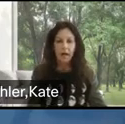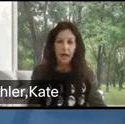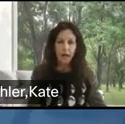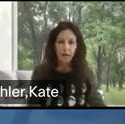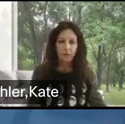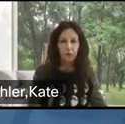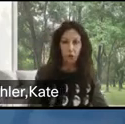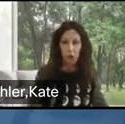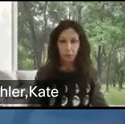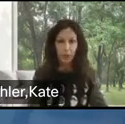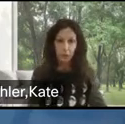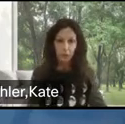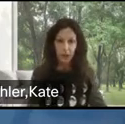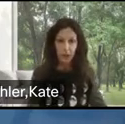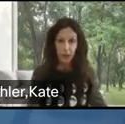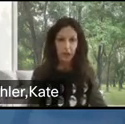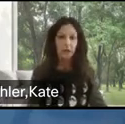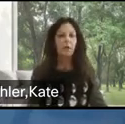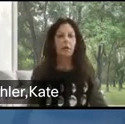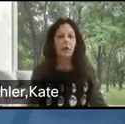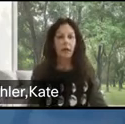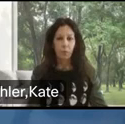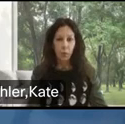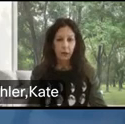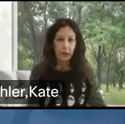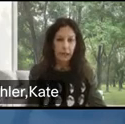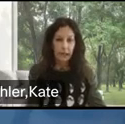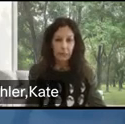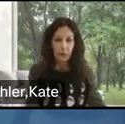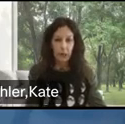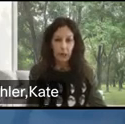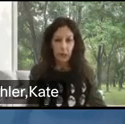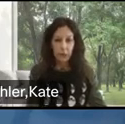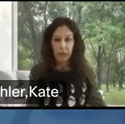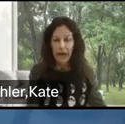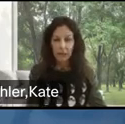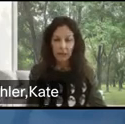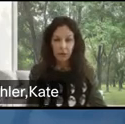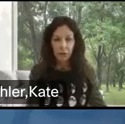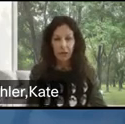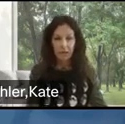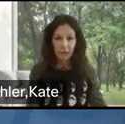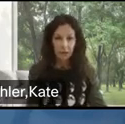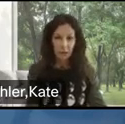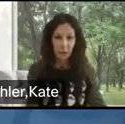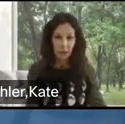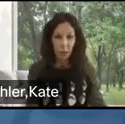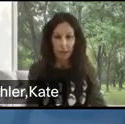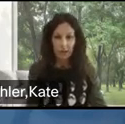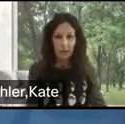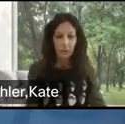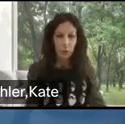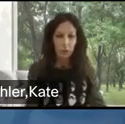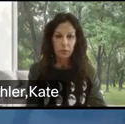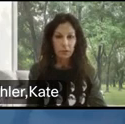I have long brown hair. I am wearing a black and gray t-shirt with